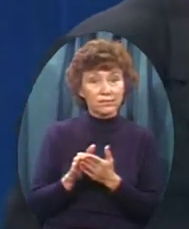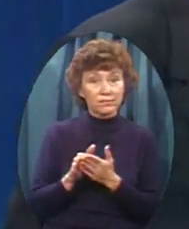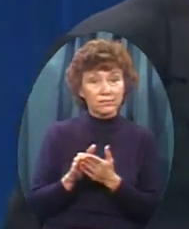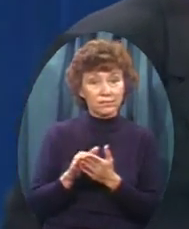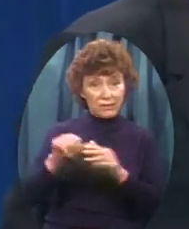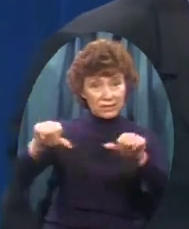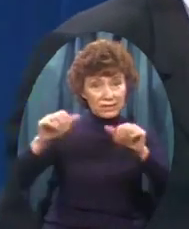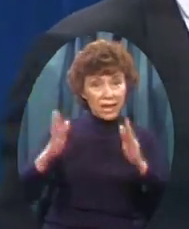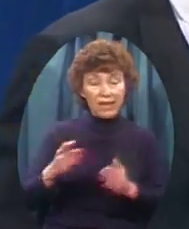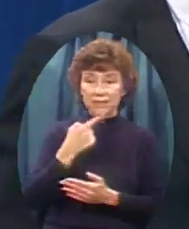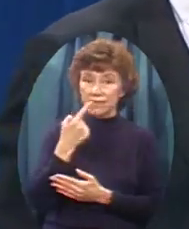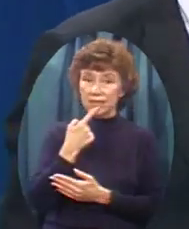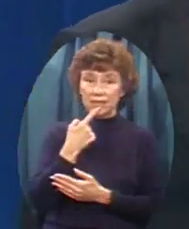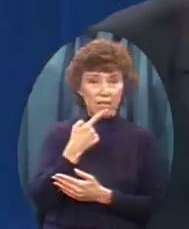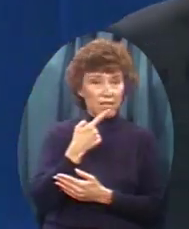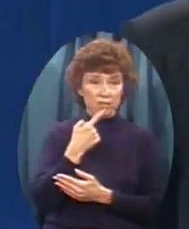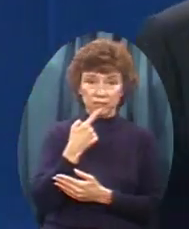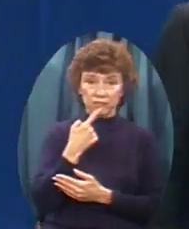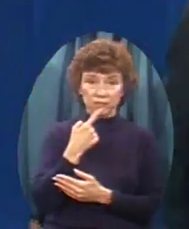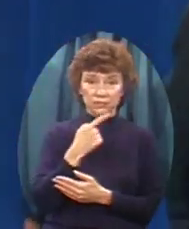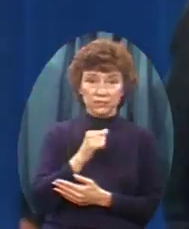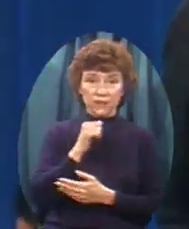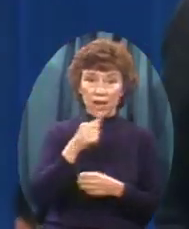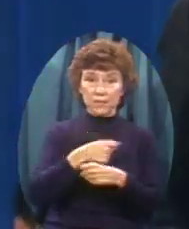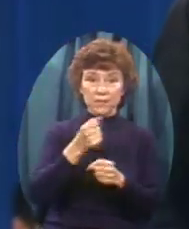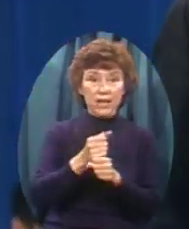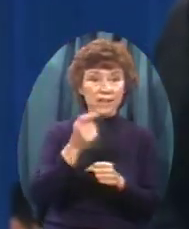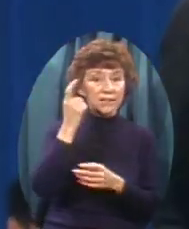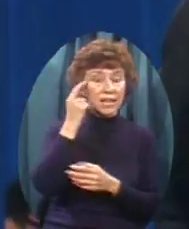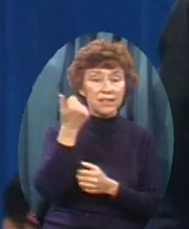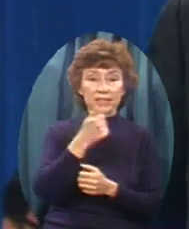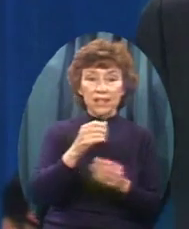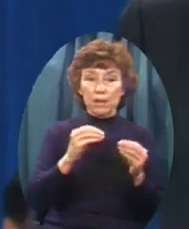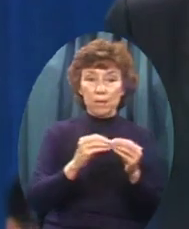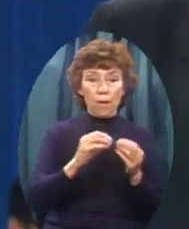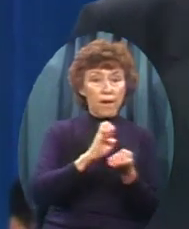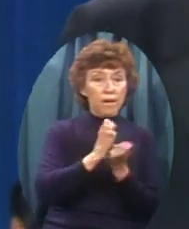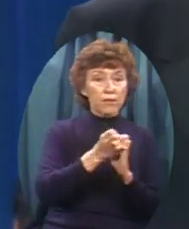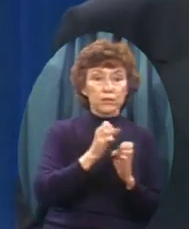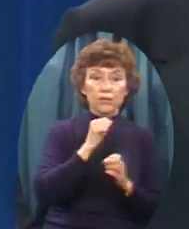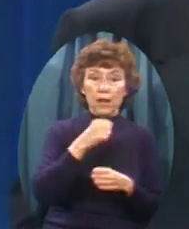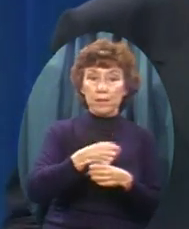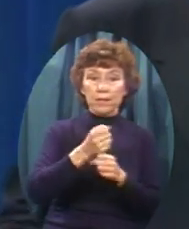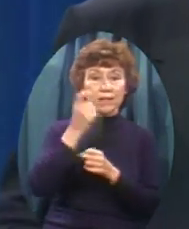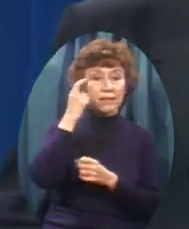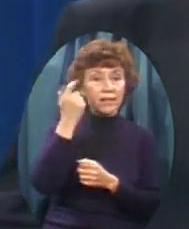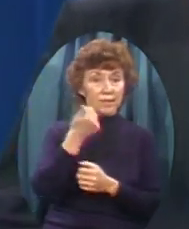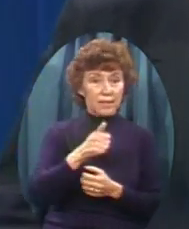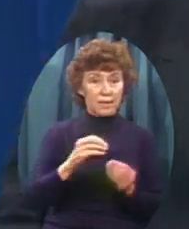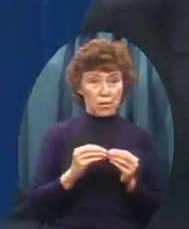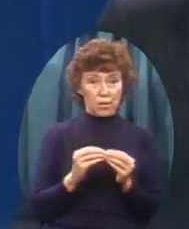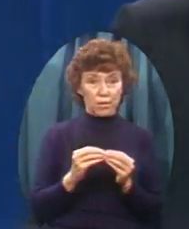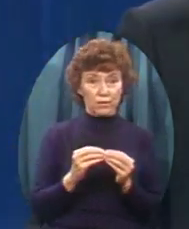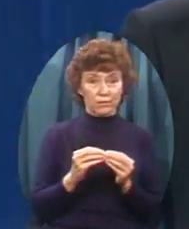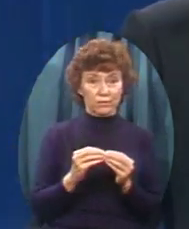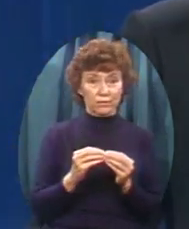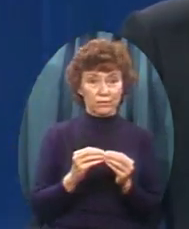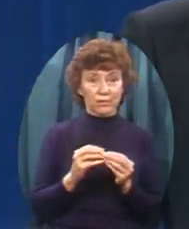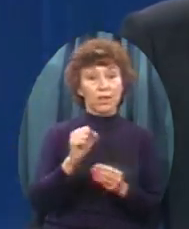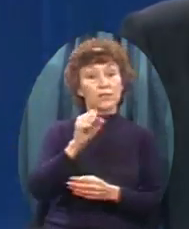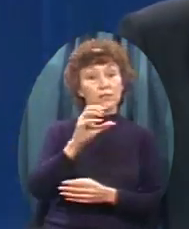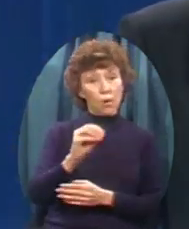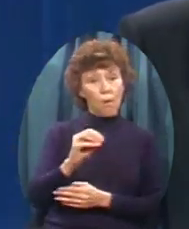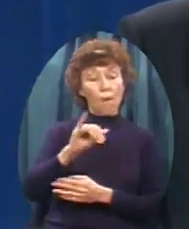So I said I guess I'm like Thousands of scientists today Who believe In the beginning God